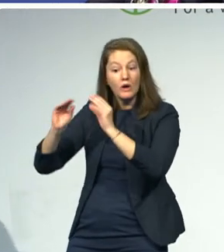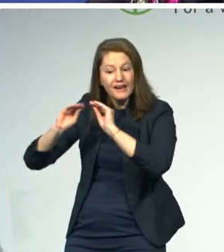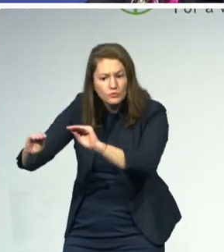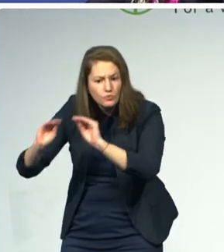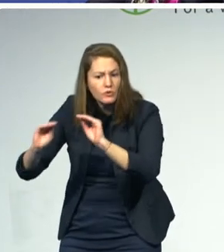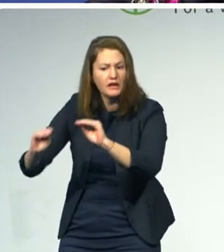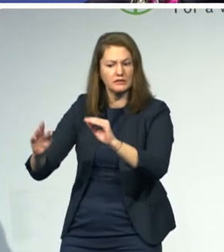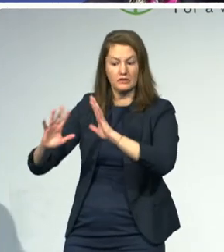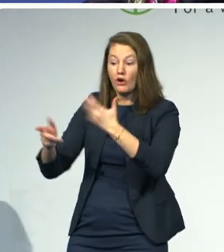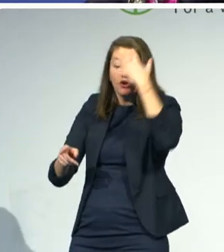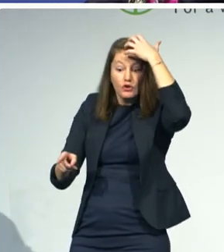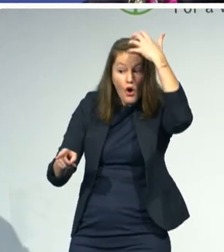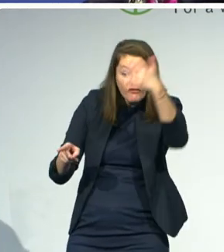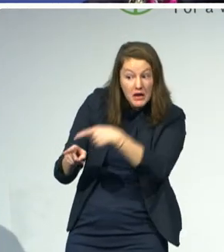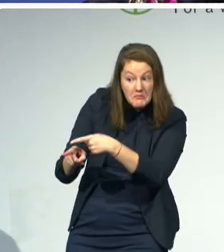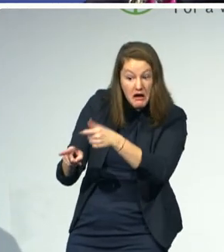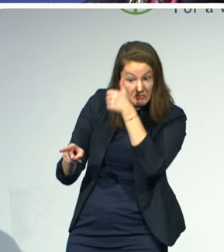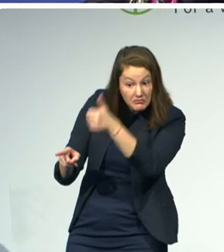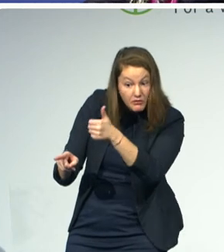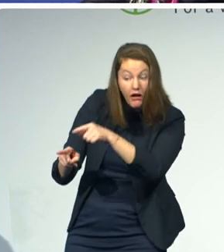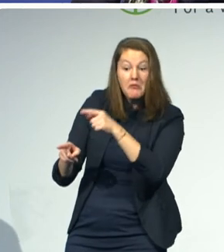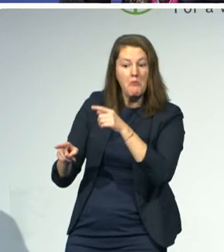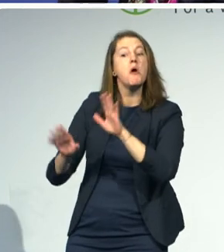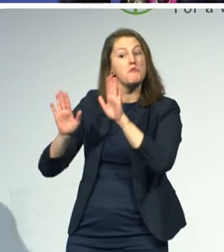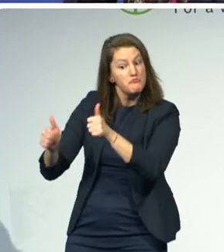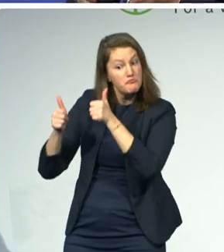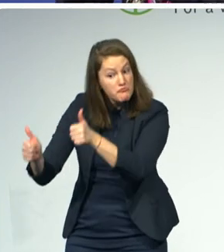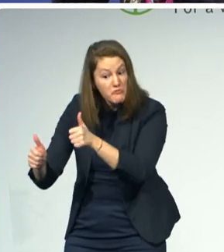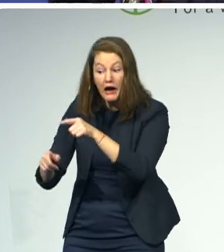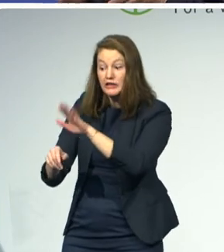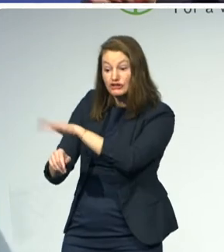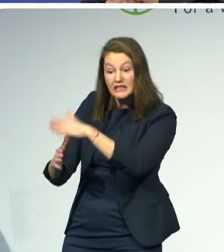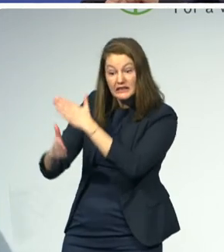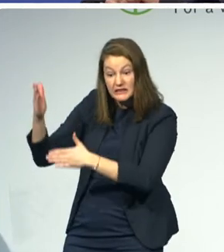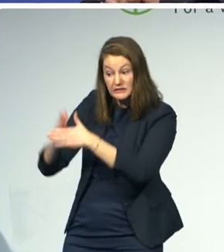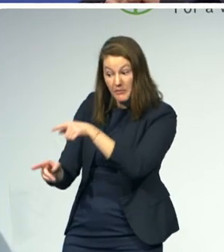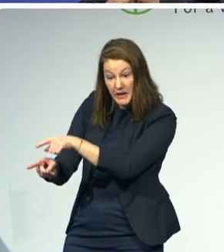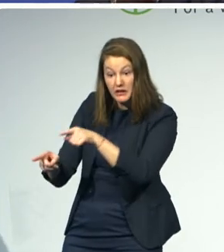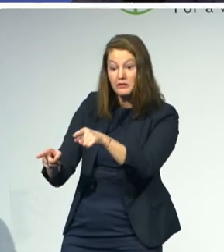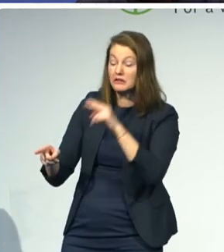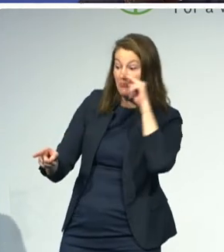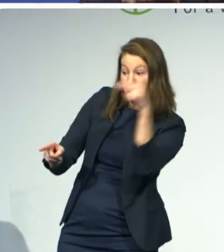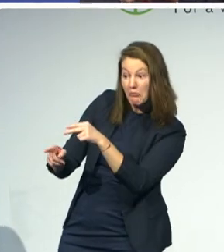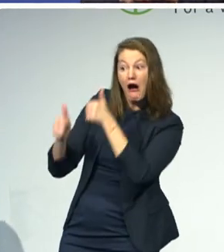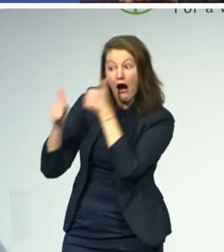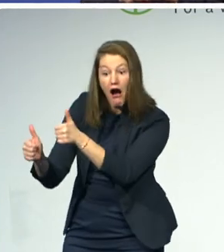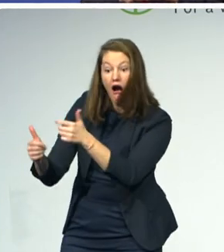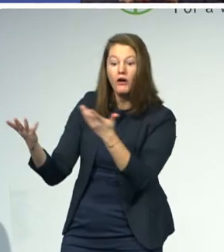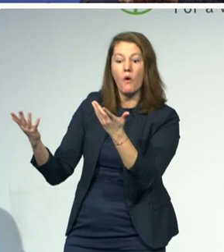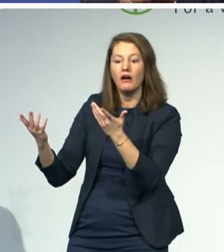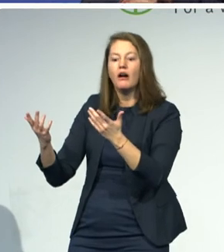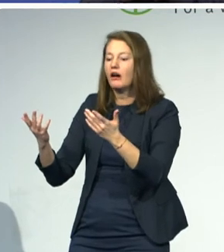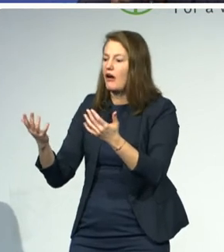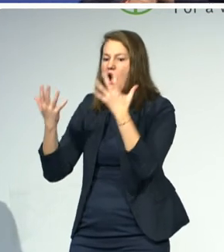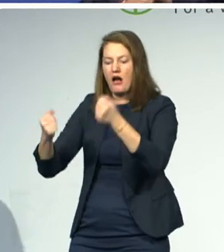benefiting? And are we supporting children with disabilities at every level? Are we supporting their families?